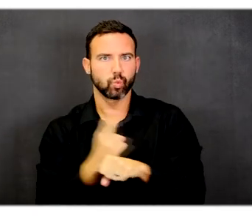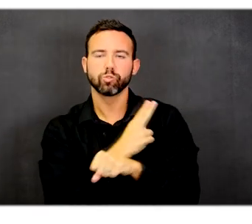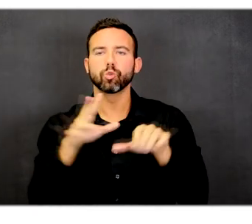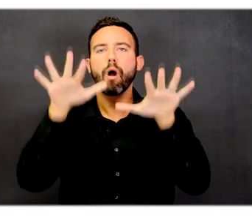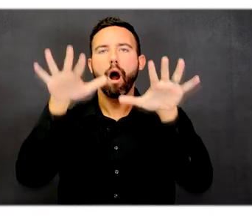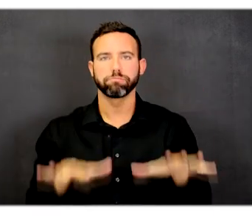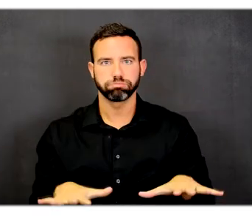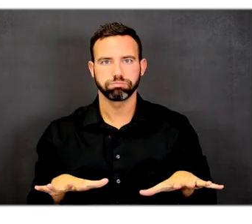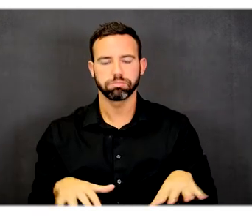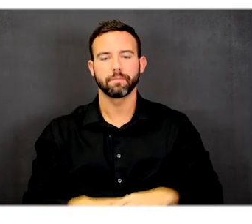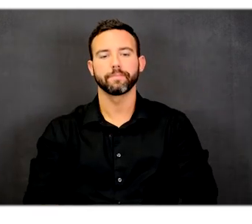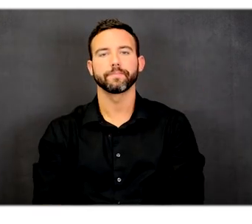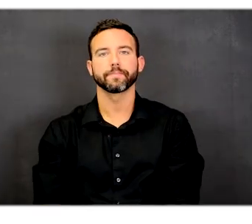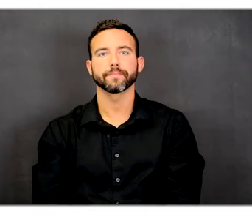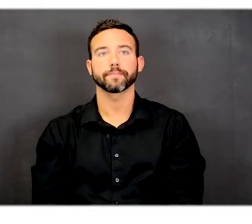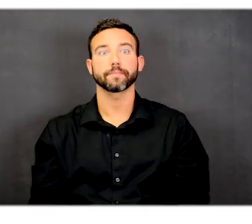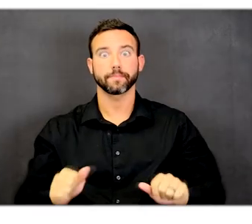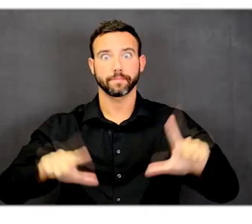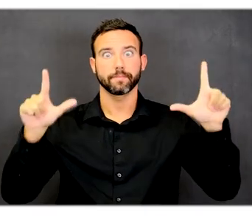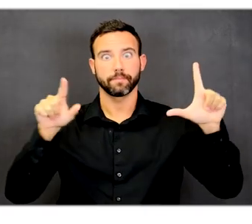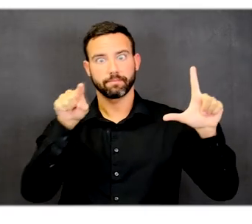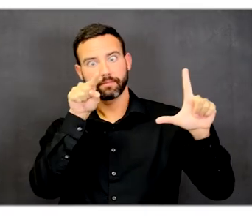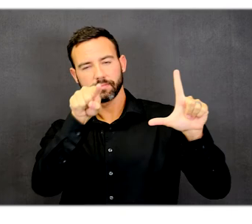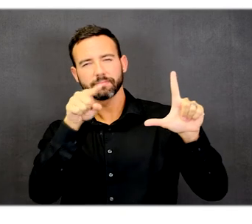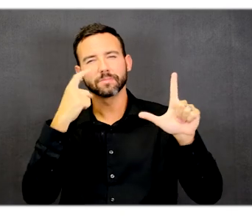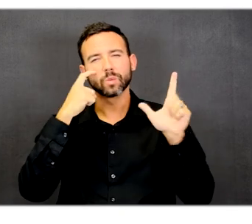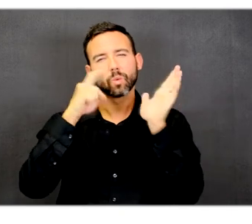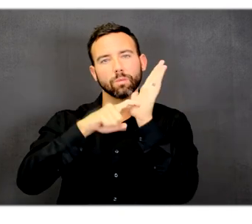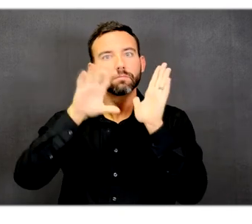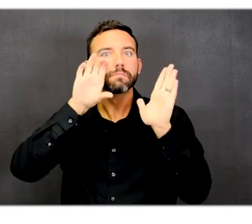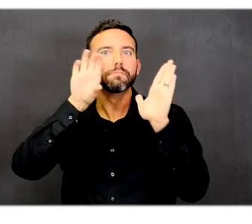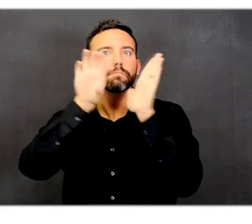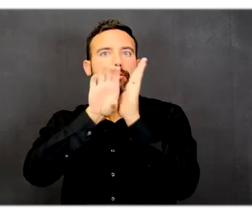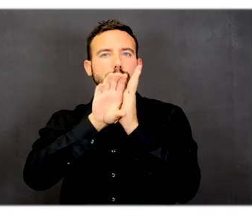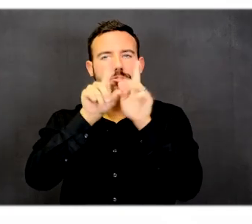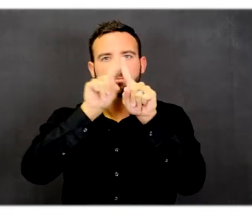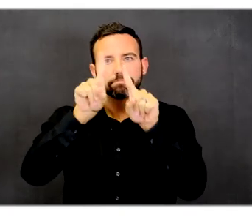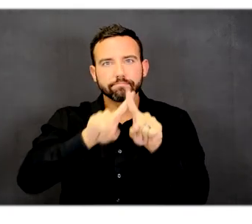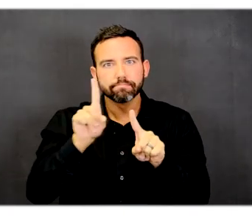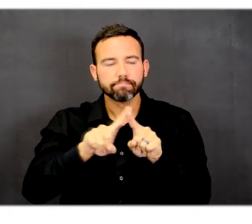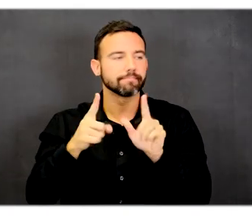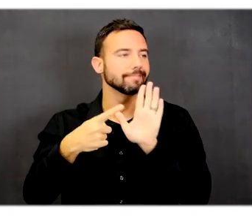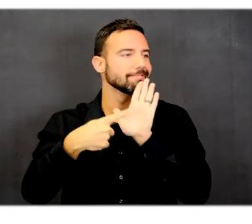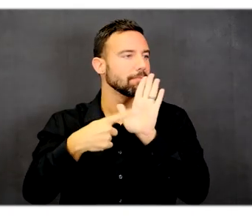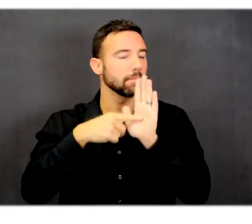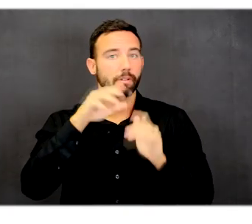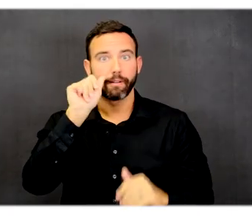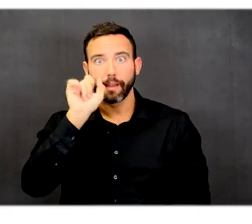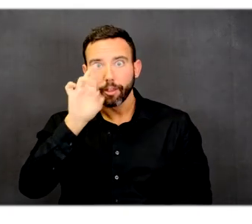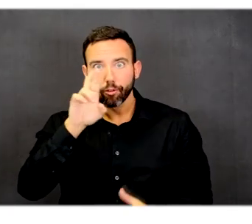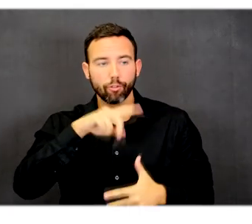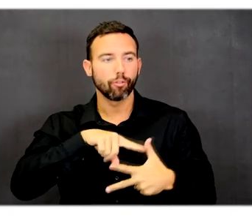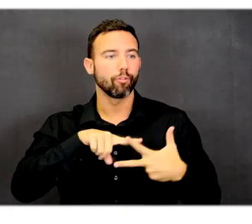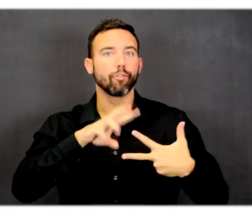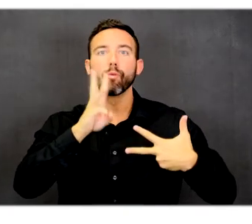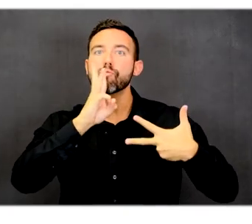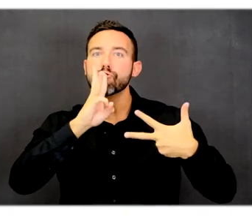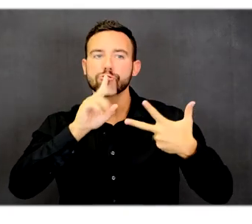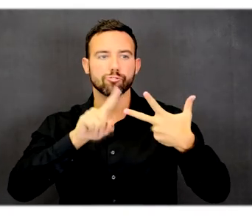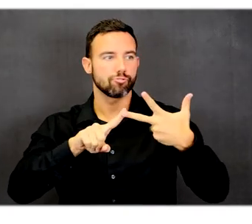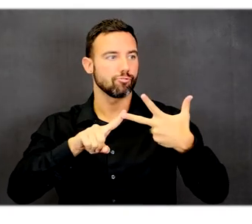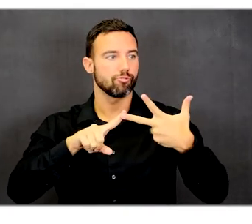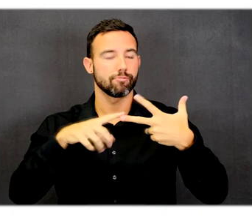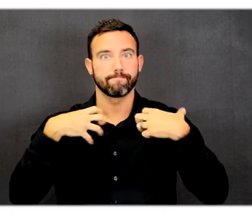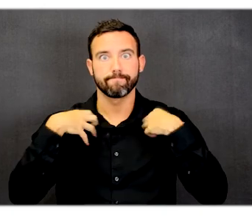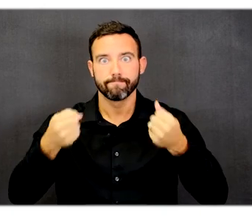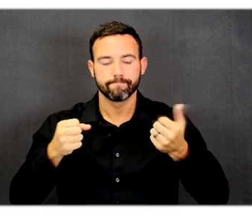In the middle of the slide are pictures of symbols that represent other components such as air, water, nourishment,